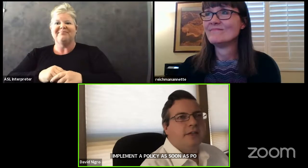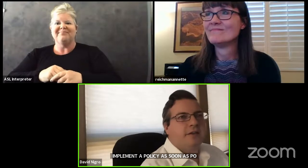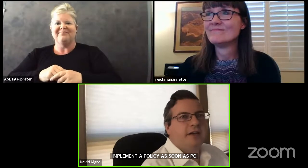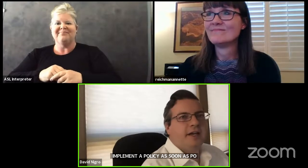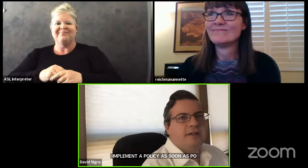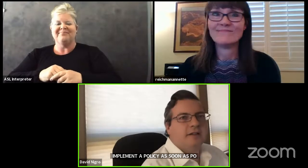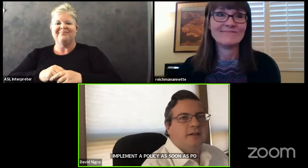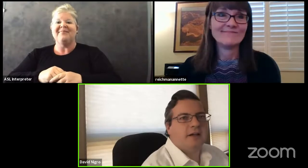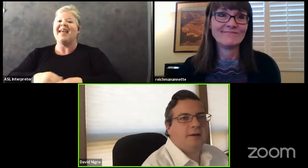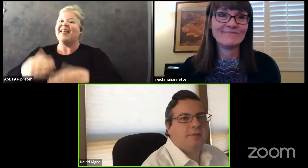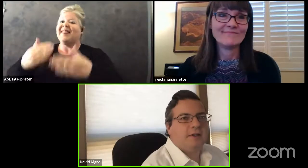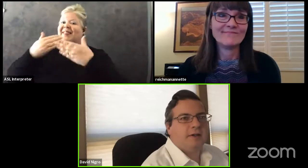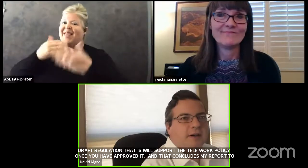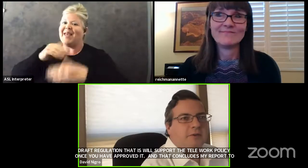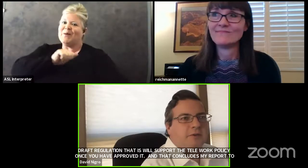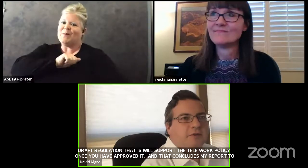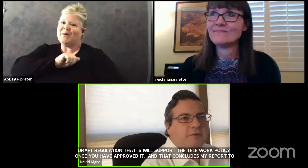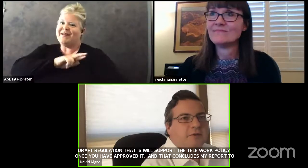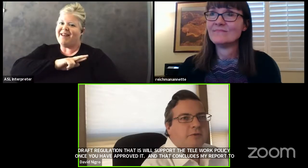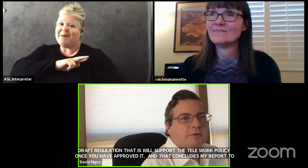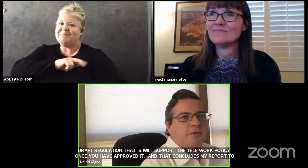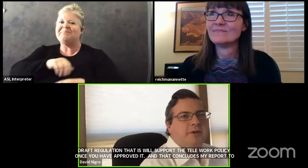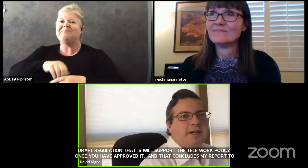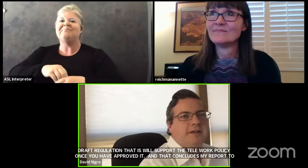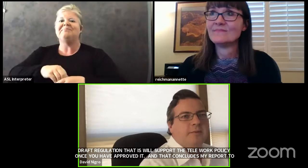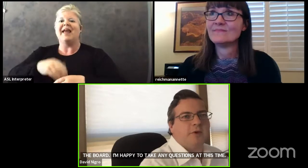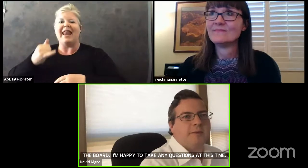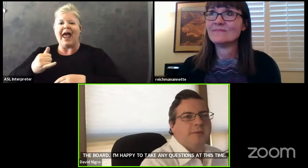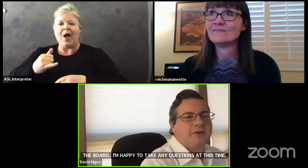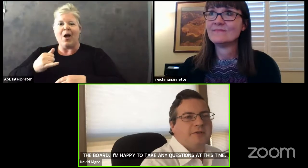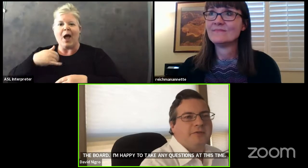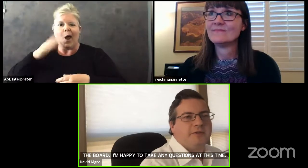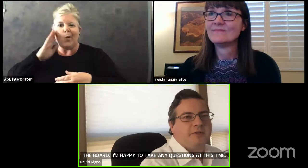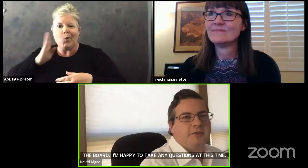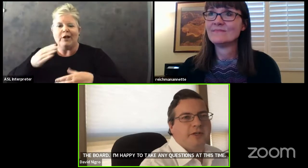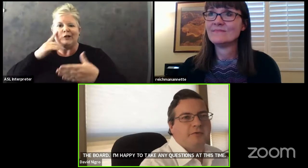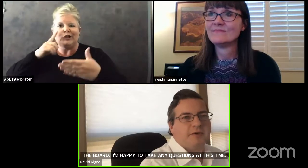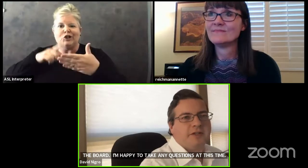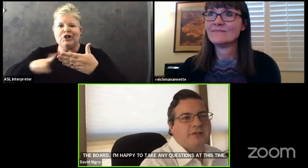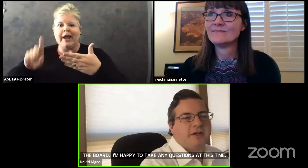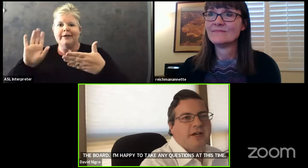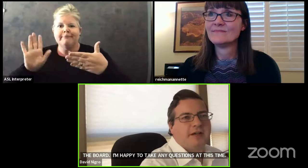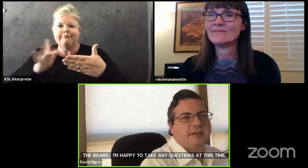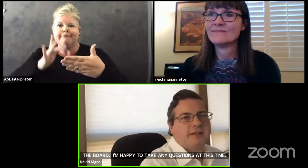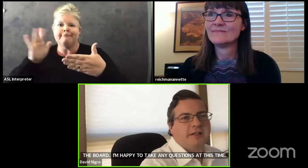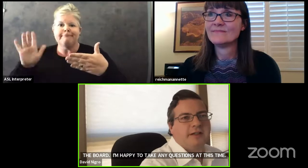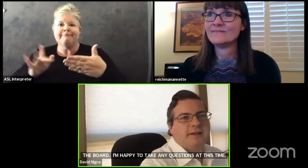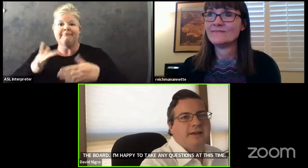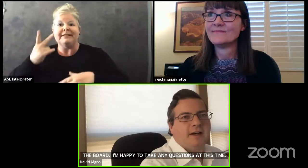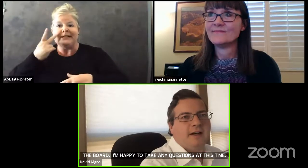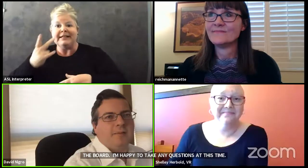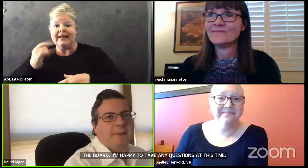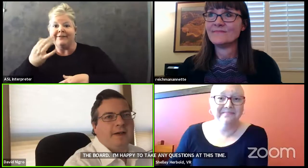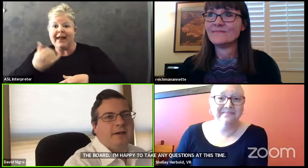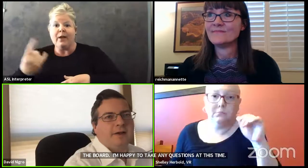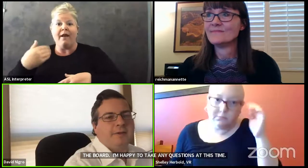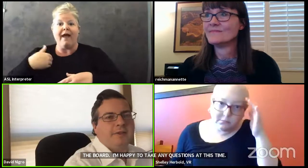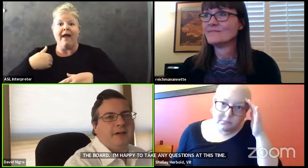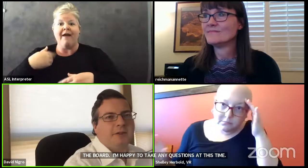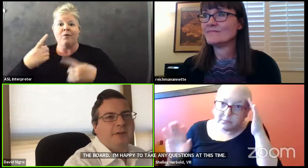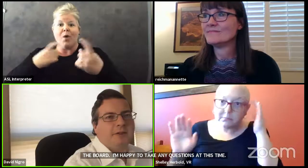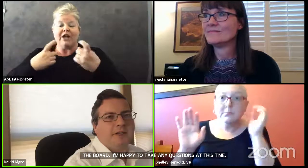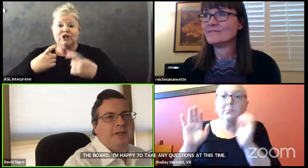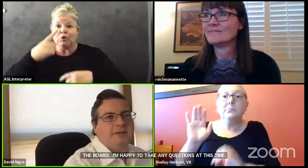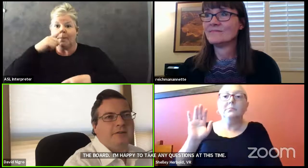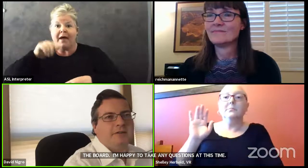Thank you, Annette. I will scroll through again, board members, if you can raise your hand and allow